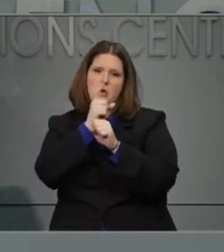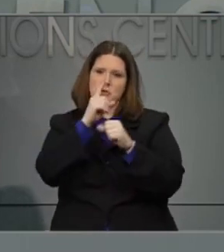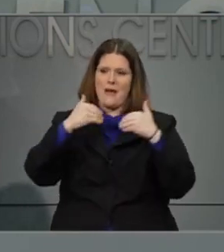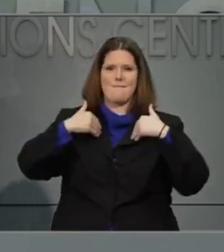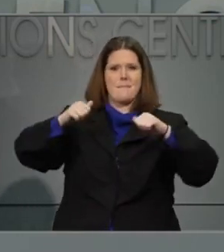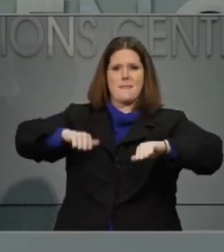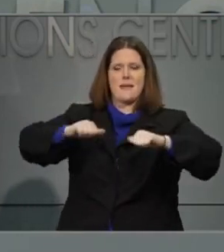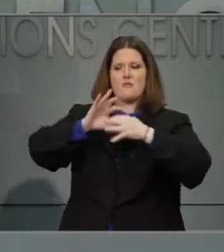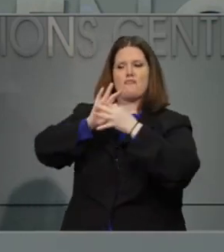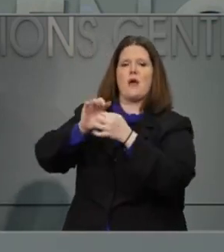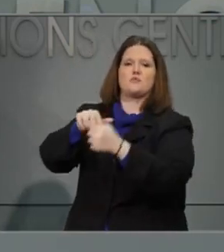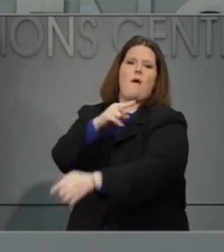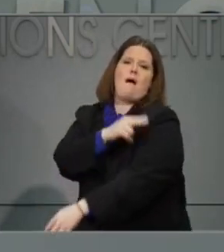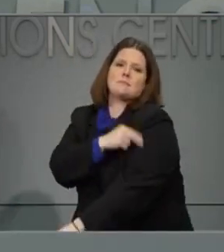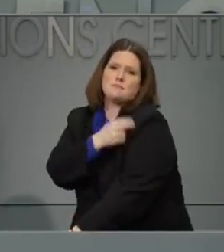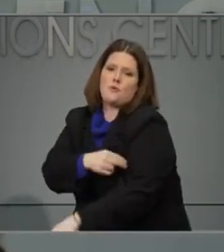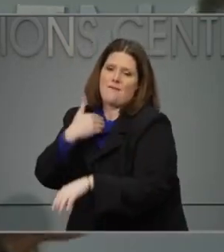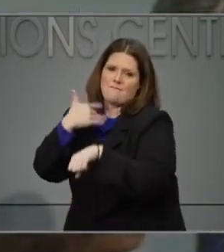capacity we need. Thank you.